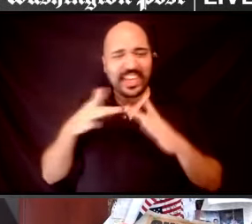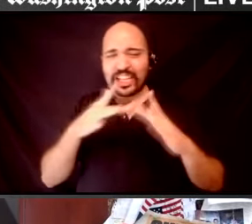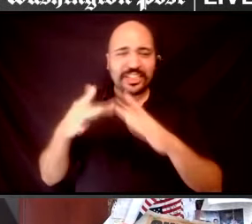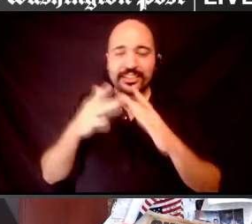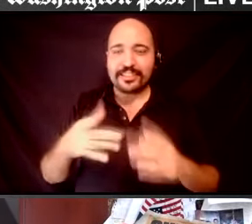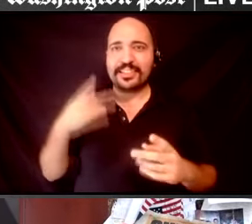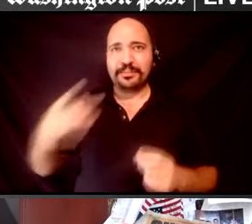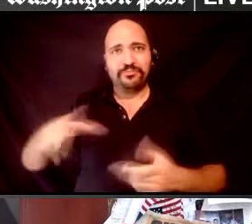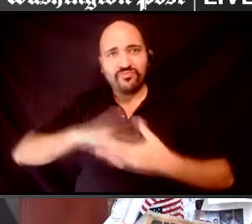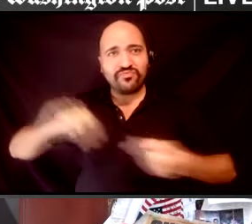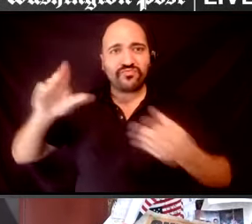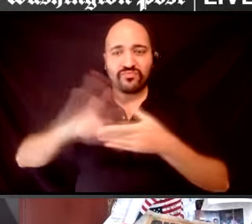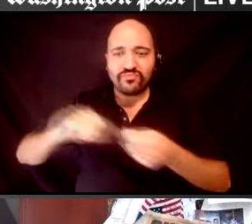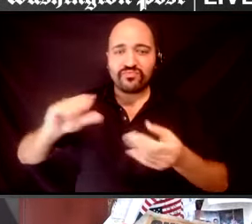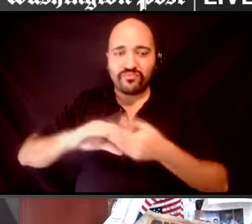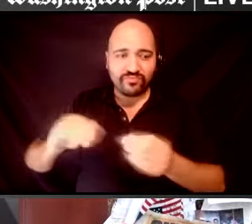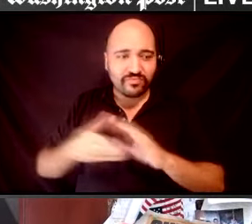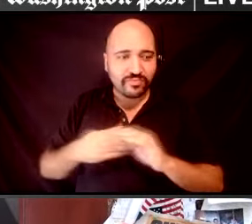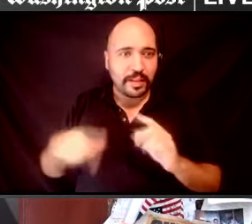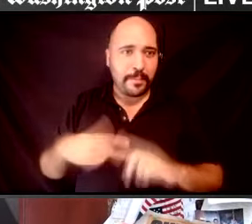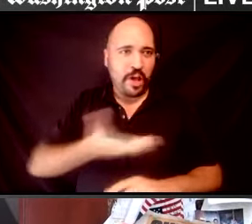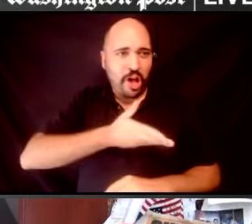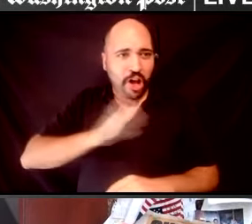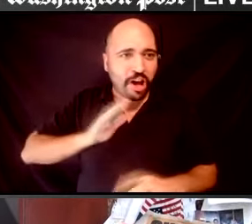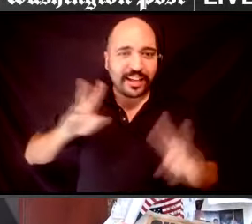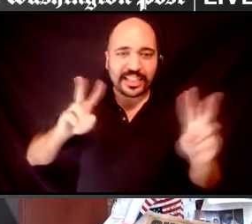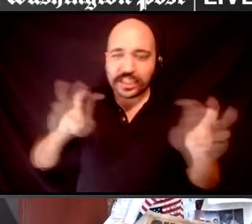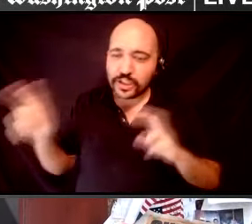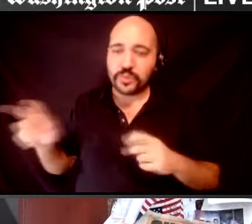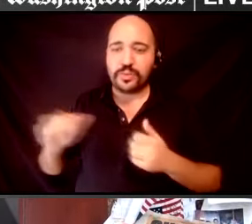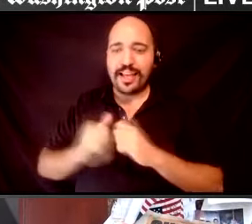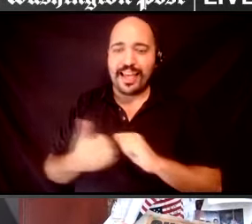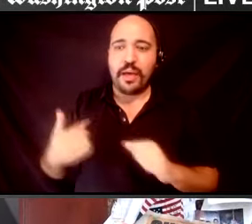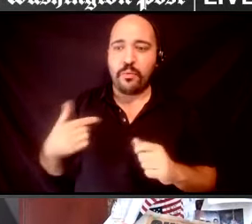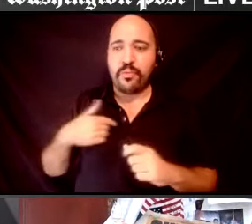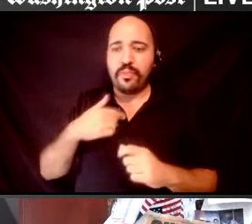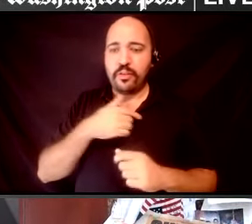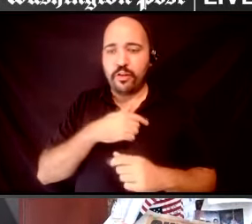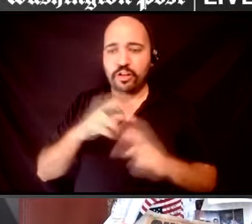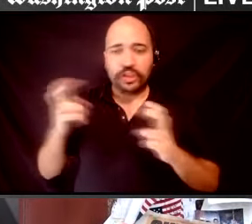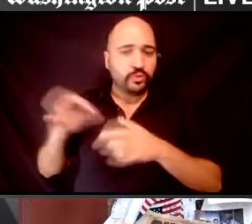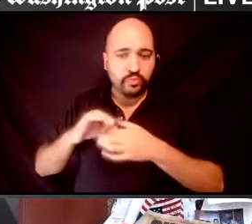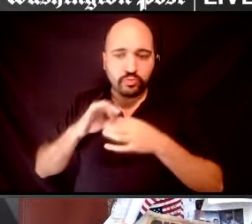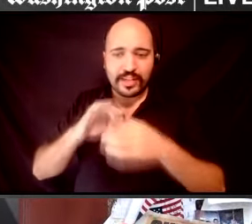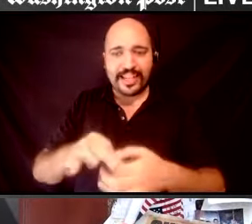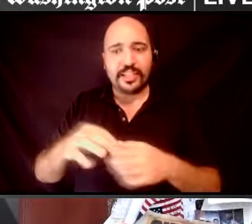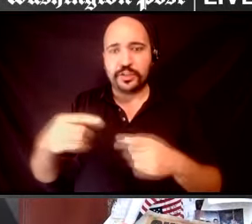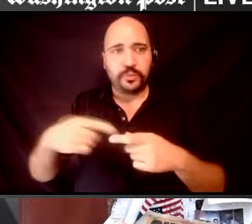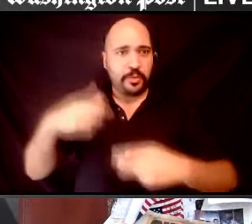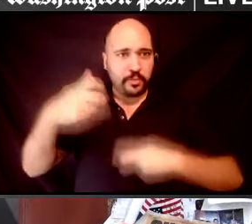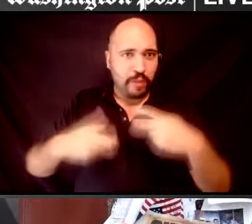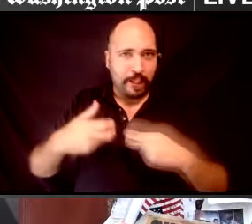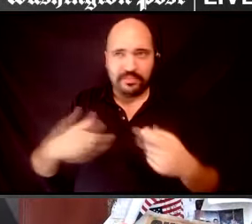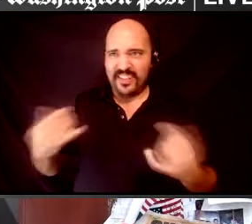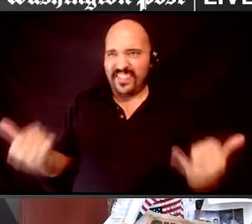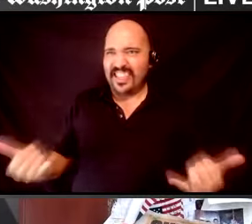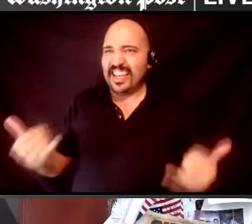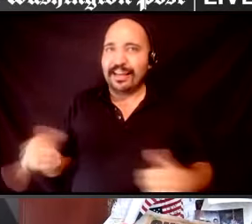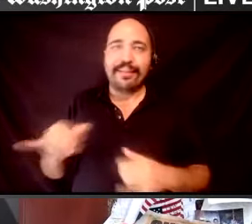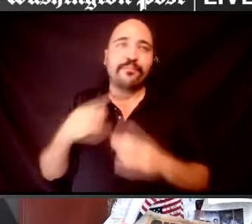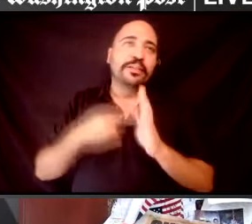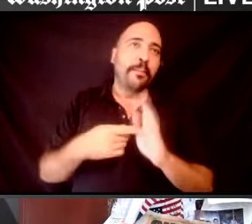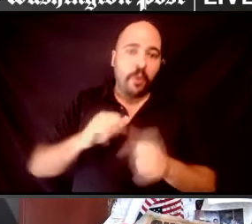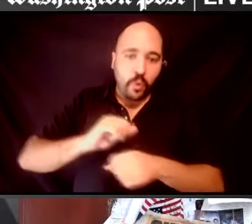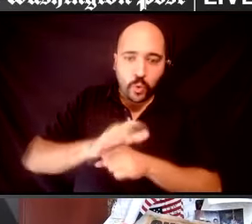about our, our specific issues, um, and how they relate to the problems of our time, like COVID-19